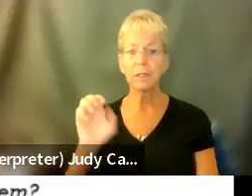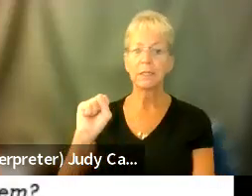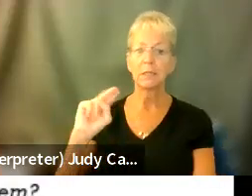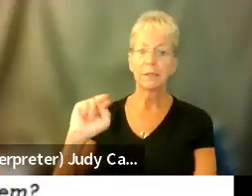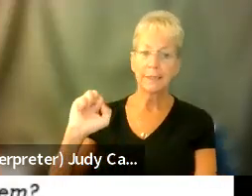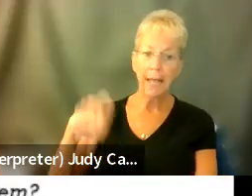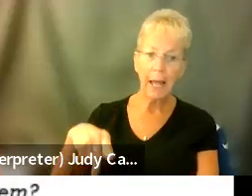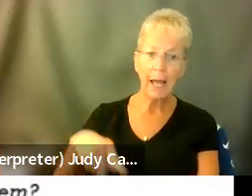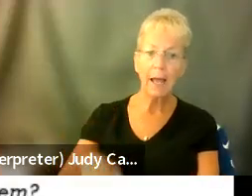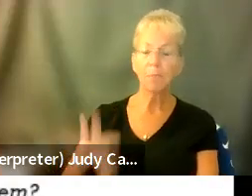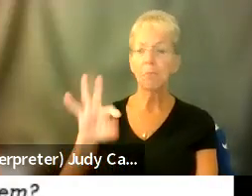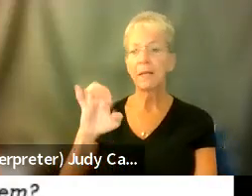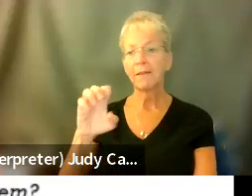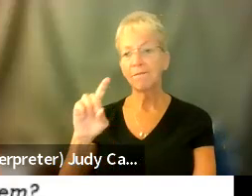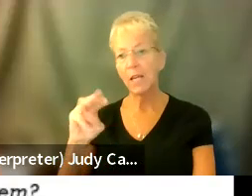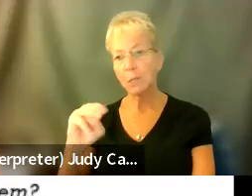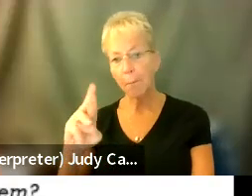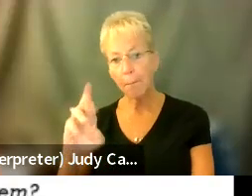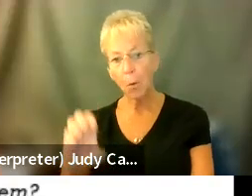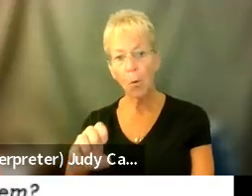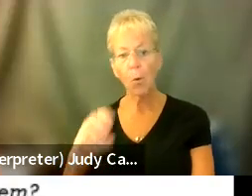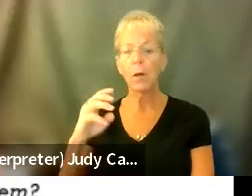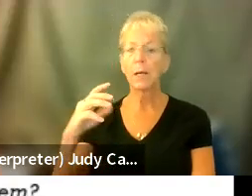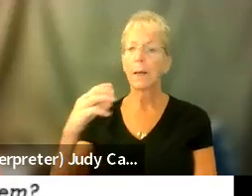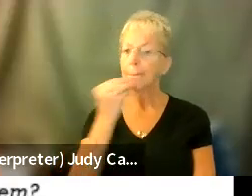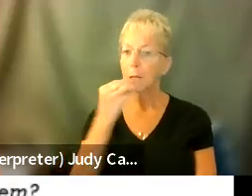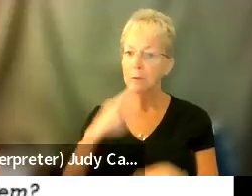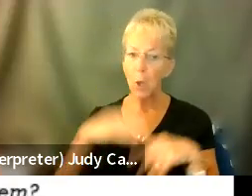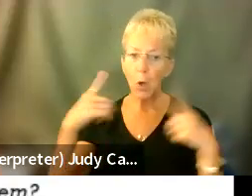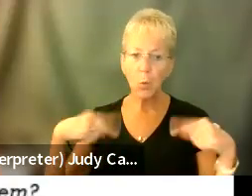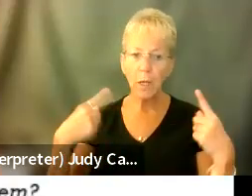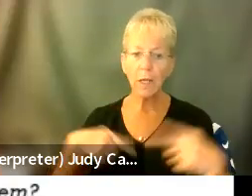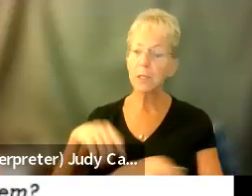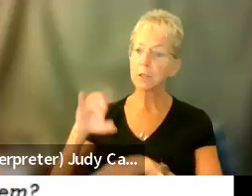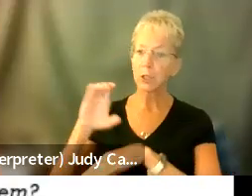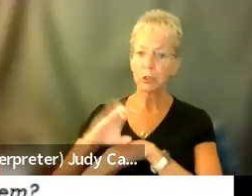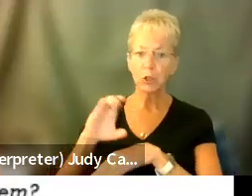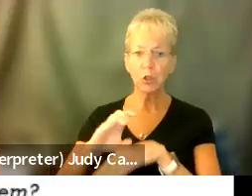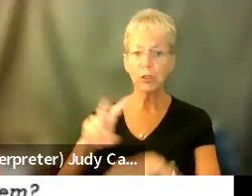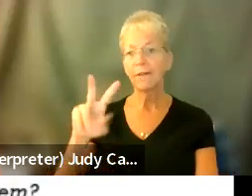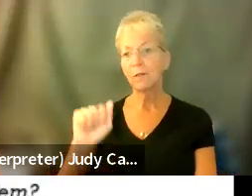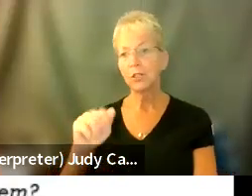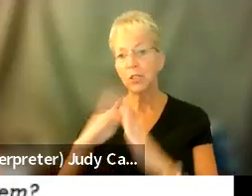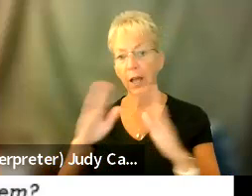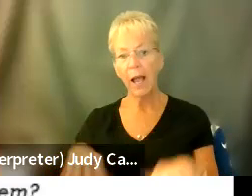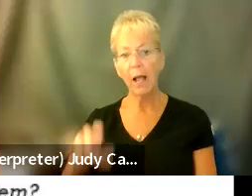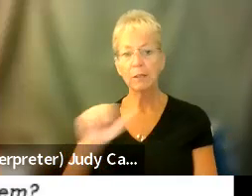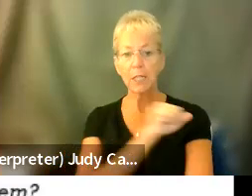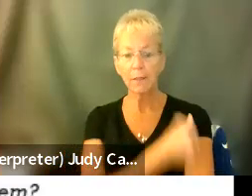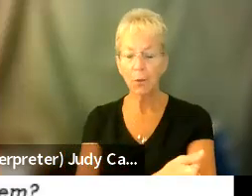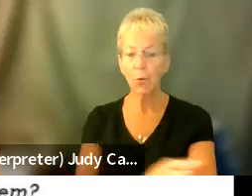Feed More, Meals on Wheels, churches, Virginia Housing Authority, and HUD. We really,